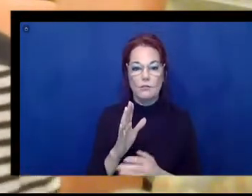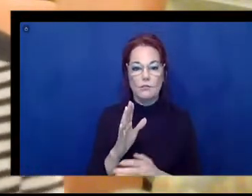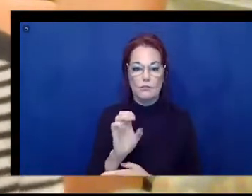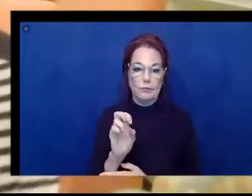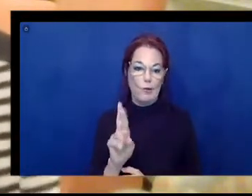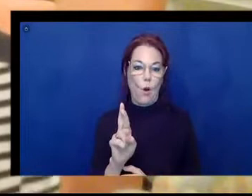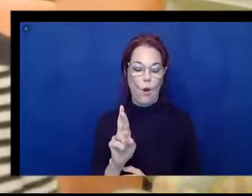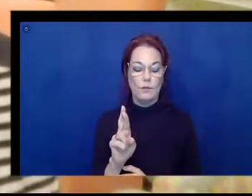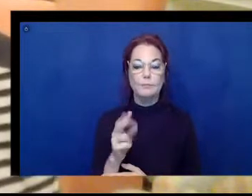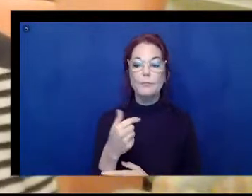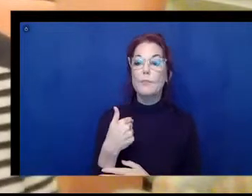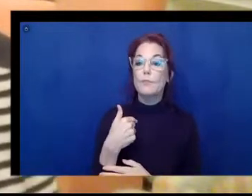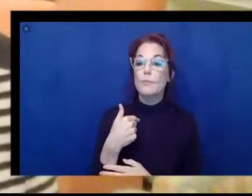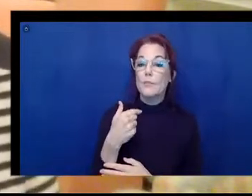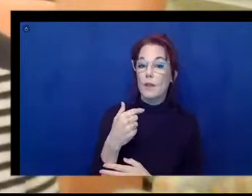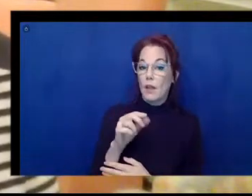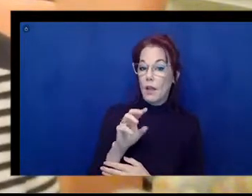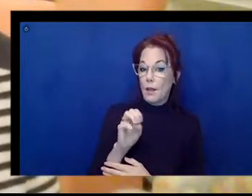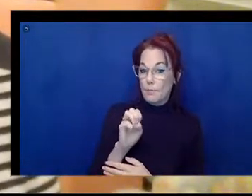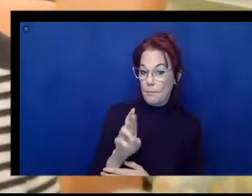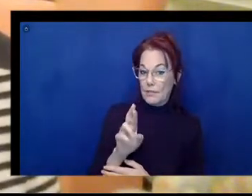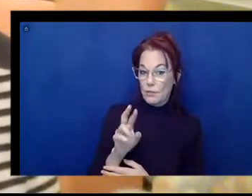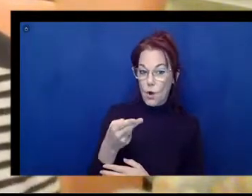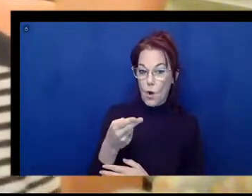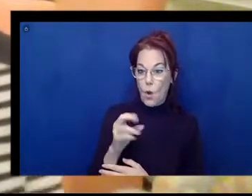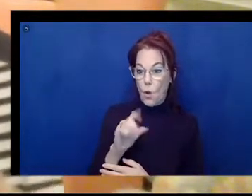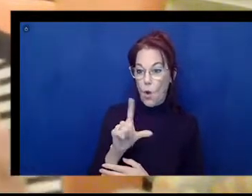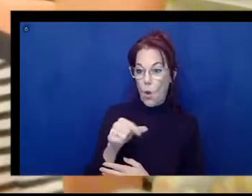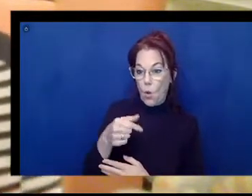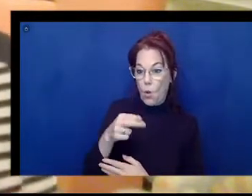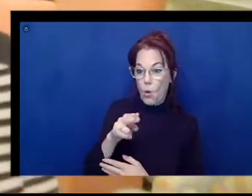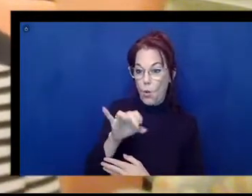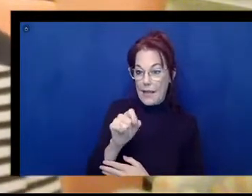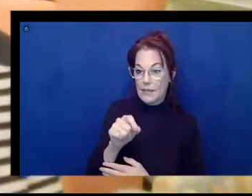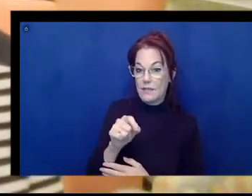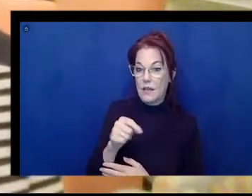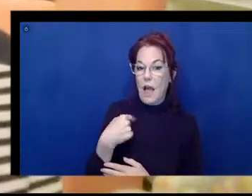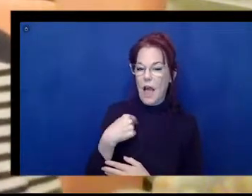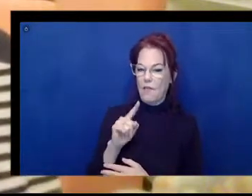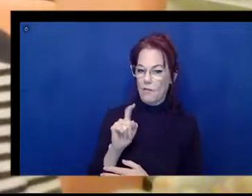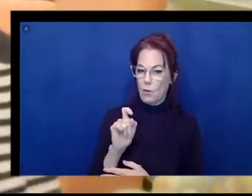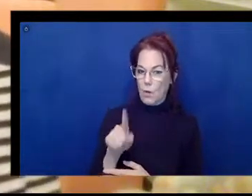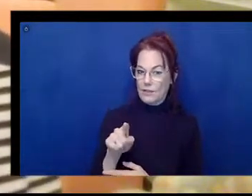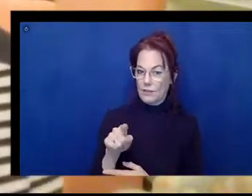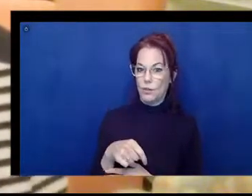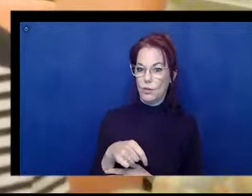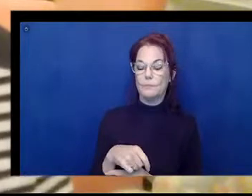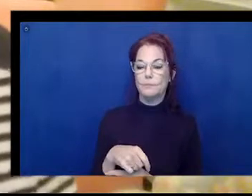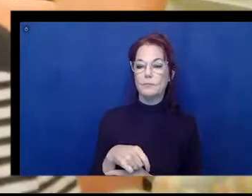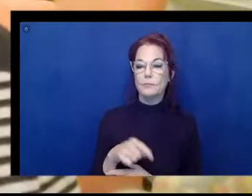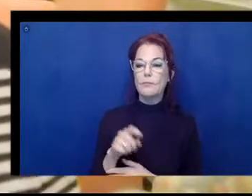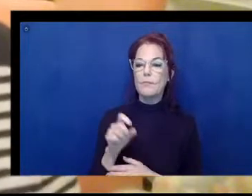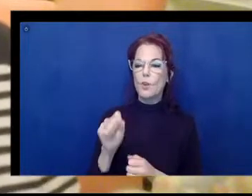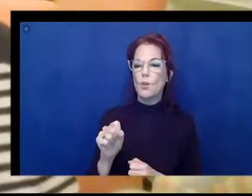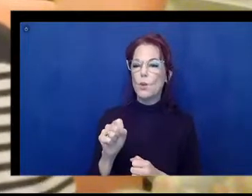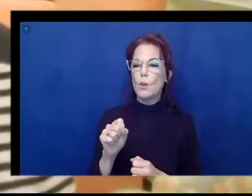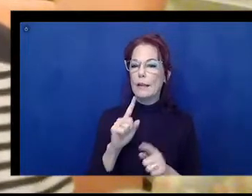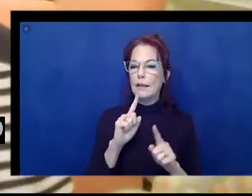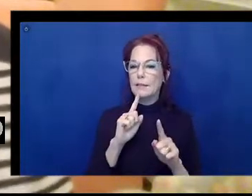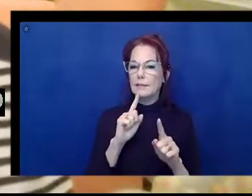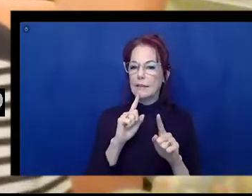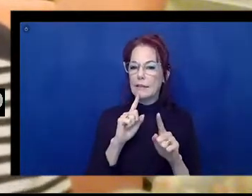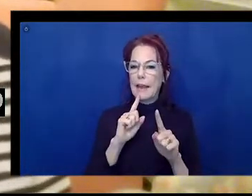ask you this question. You can submit that answer to us off the record. I'm not in the room, so I'm sure there's somebody after me.